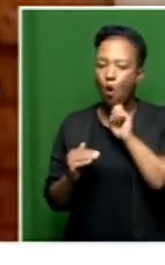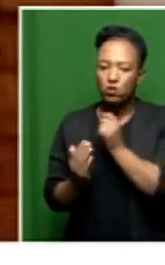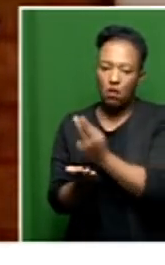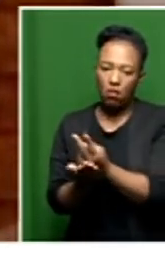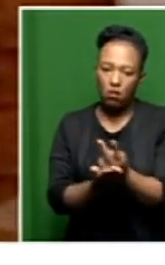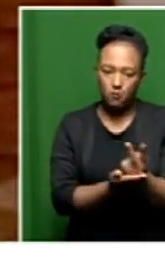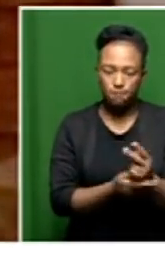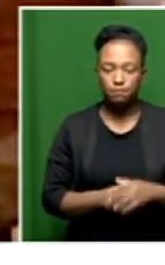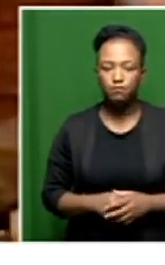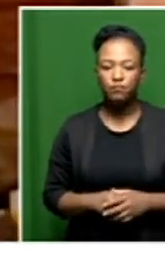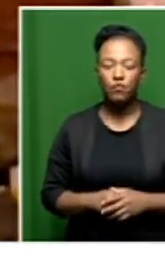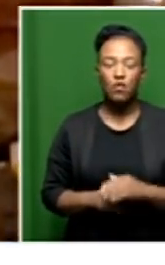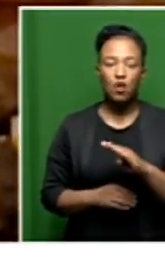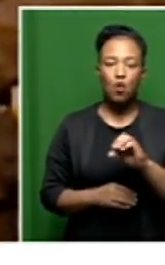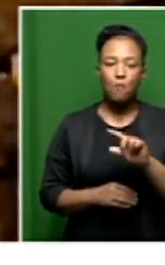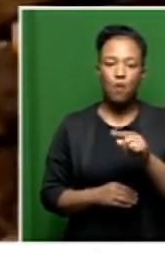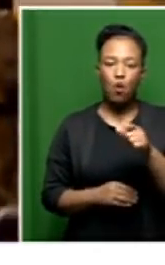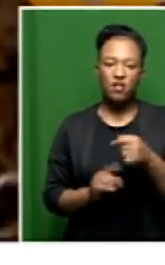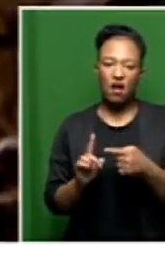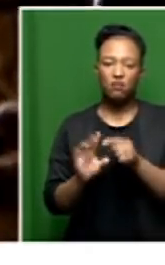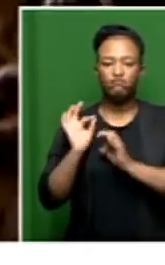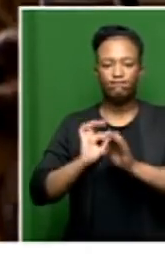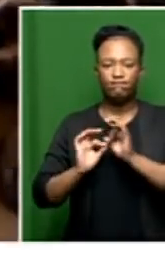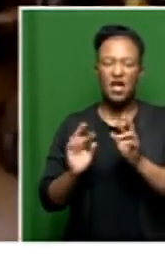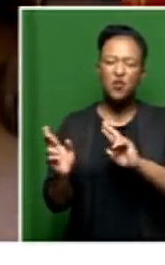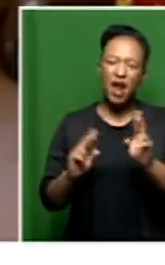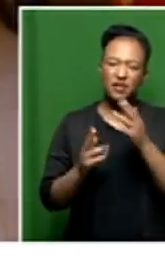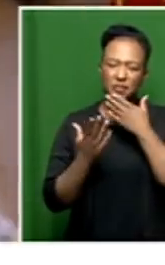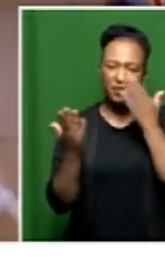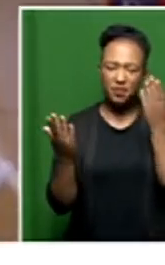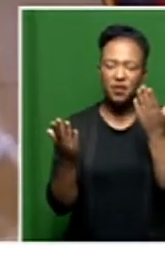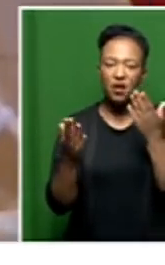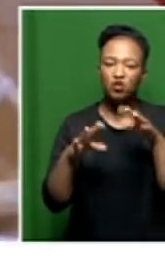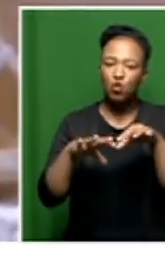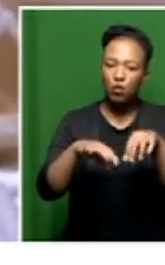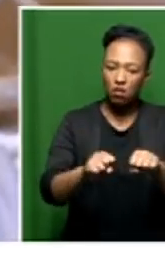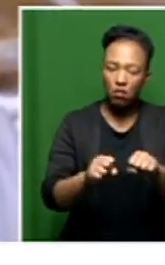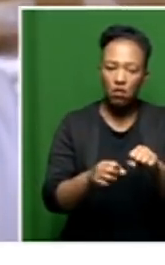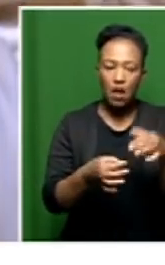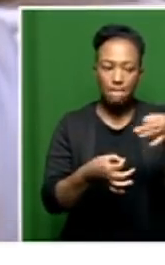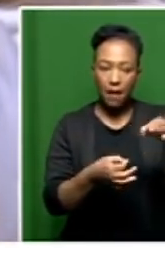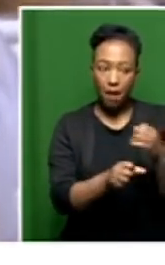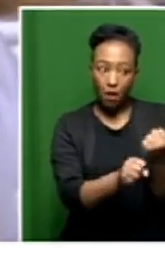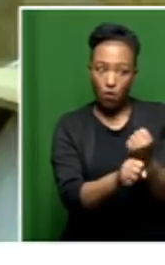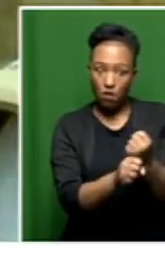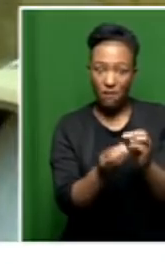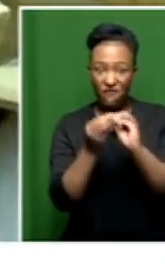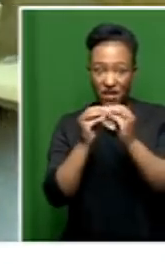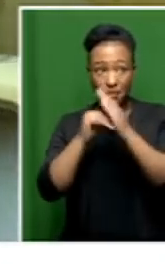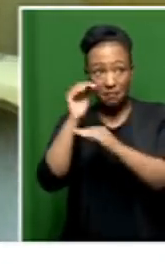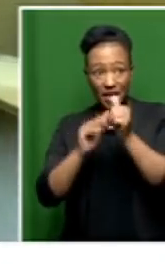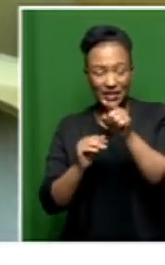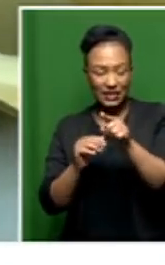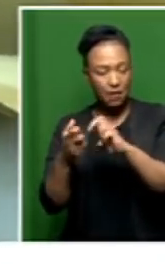tells us why the facility is not fit for human occupation. No paperwork can fix the problems with the building that